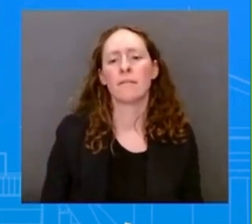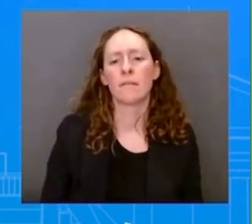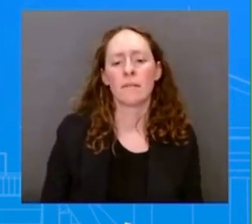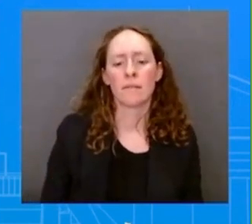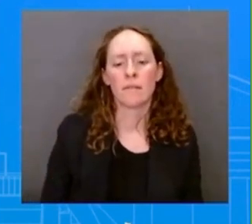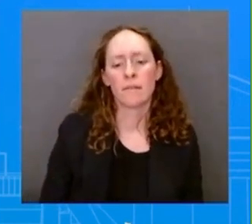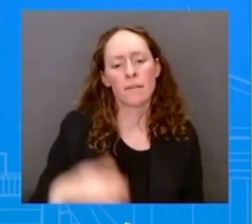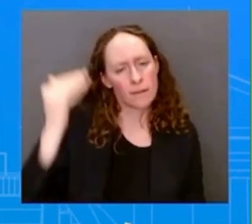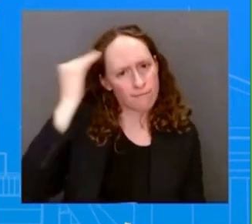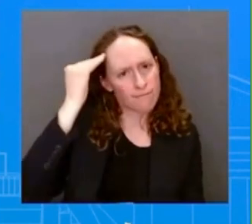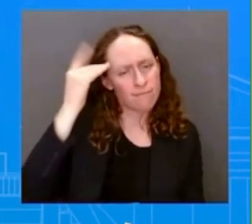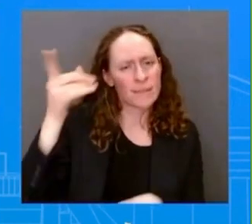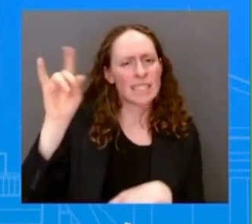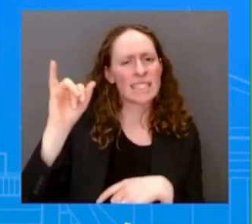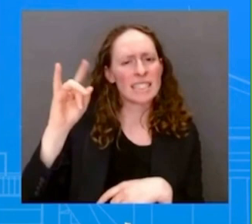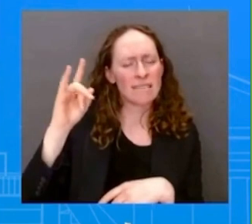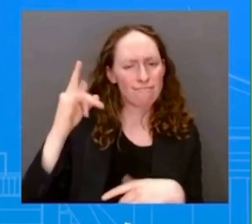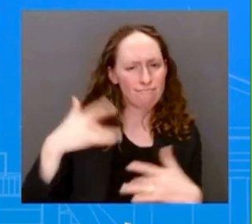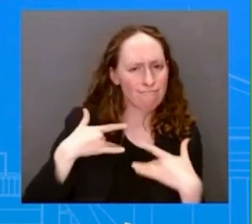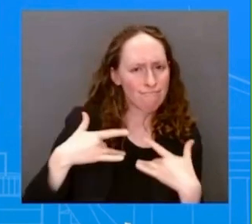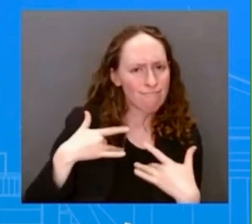concerns when it comes to